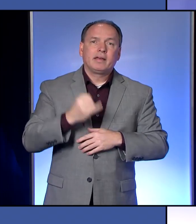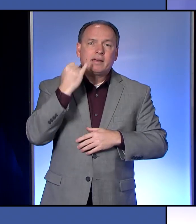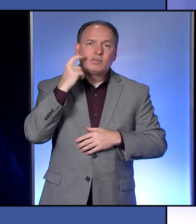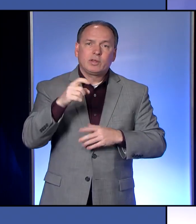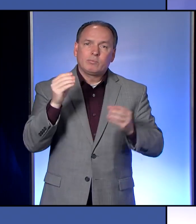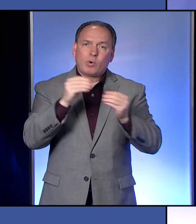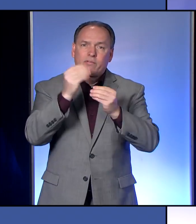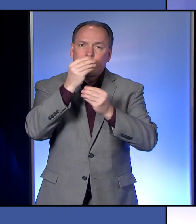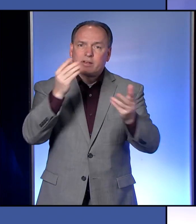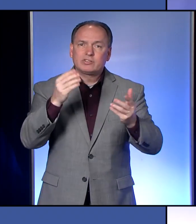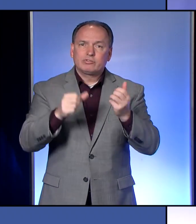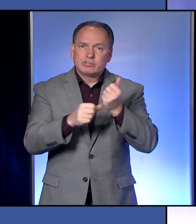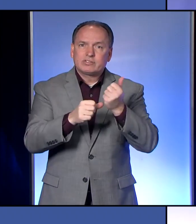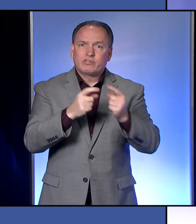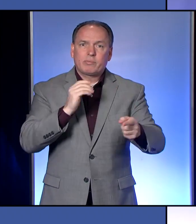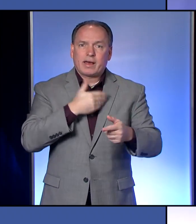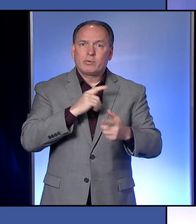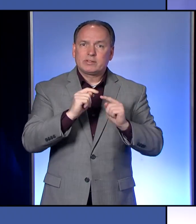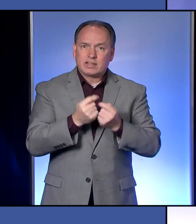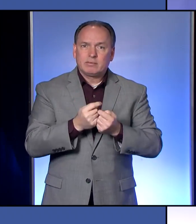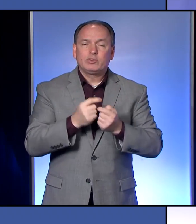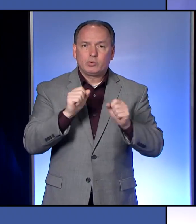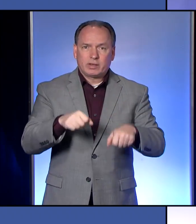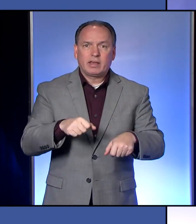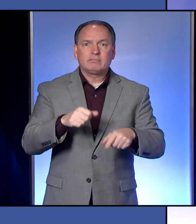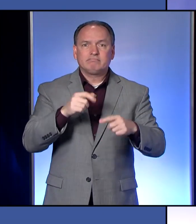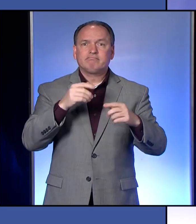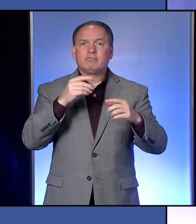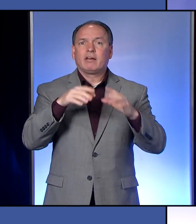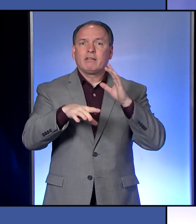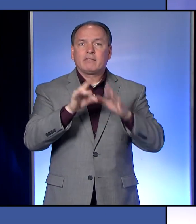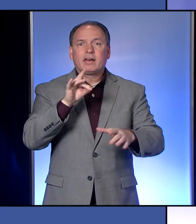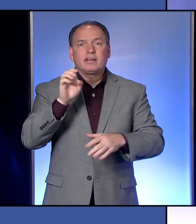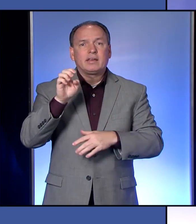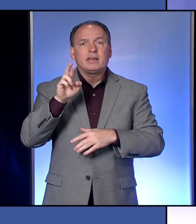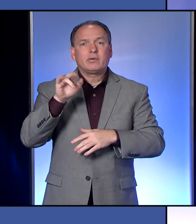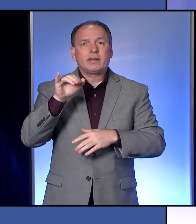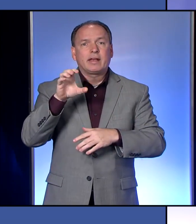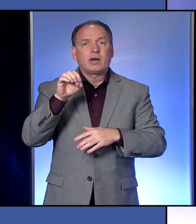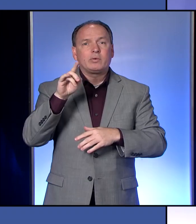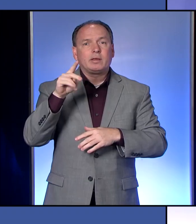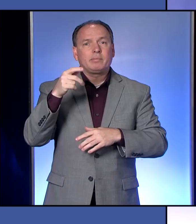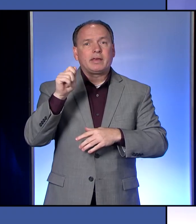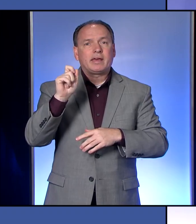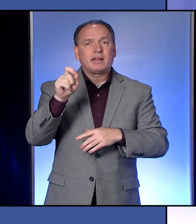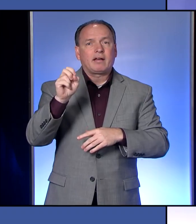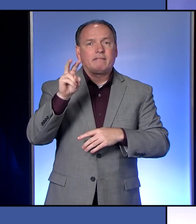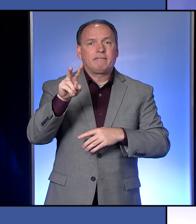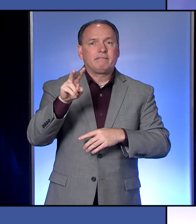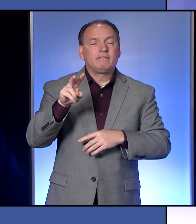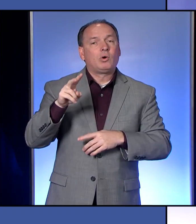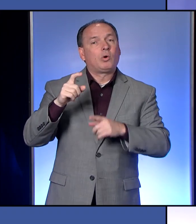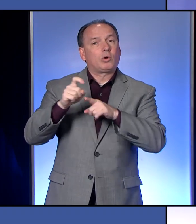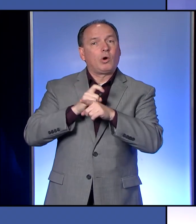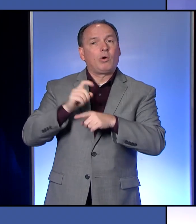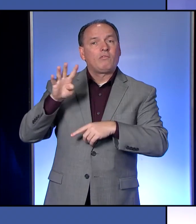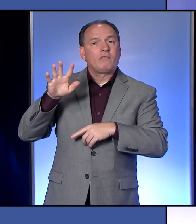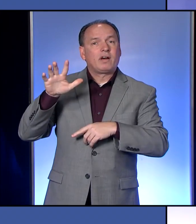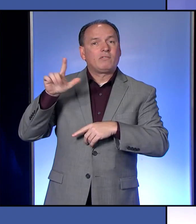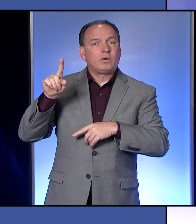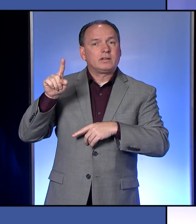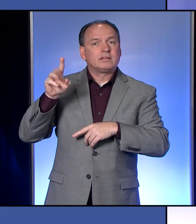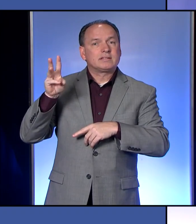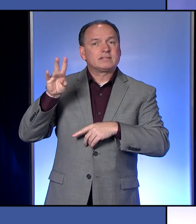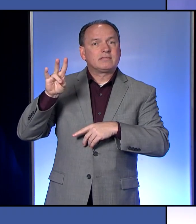or assistance from our enforcement team, go to eriecountypa.gov, call us at 451-6700